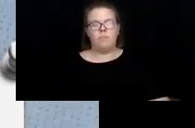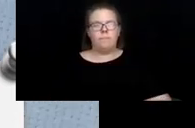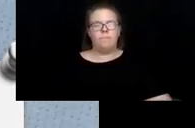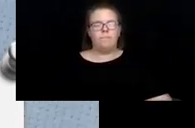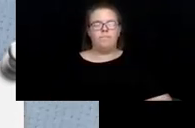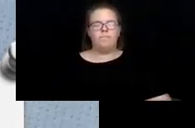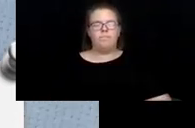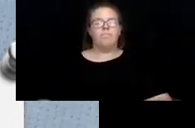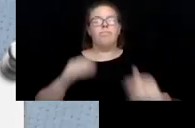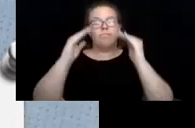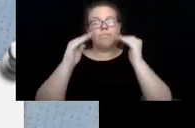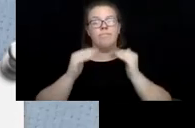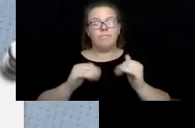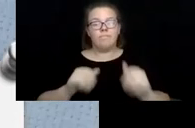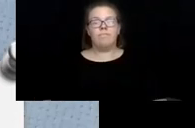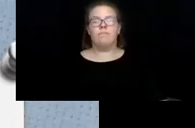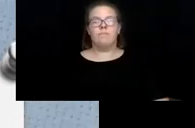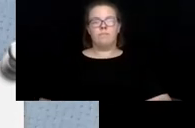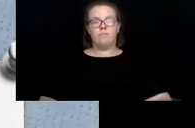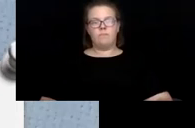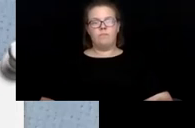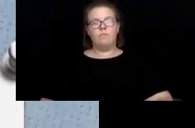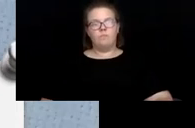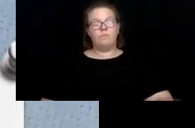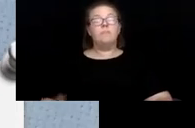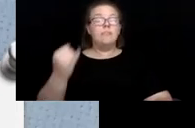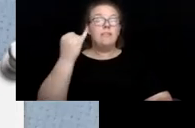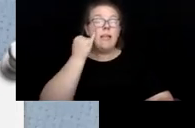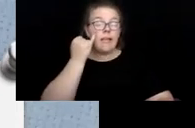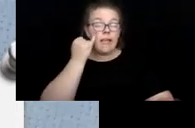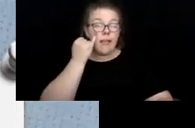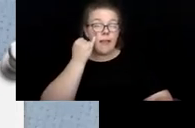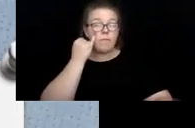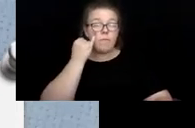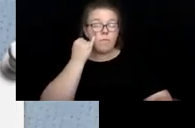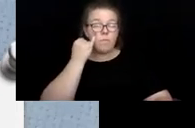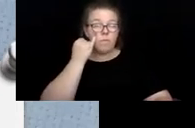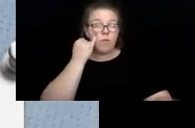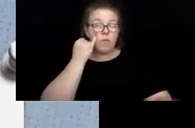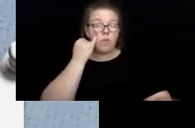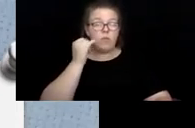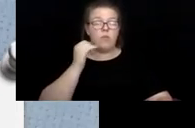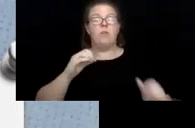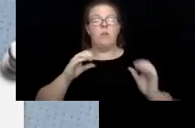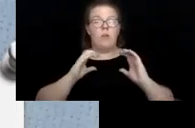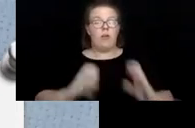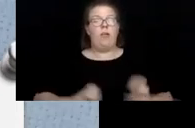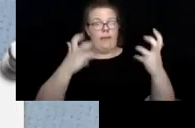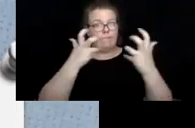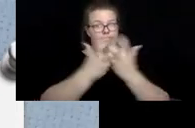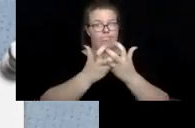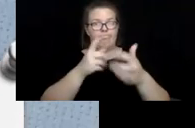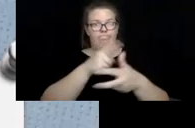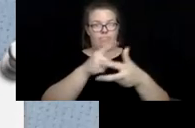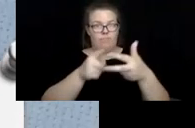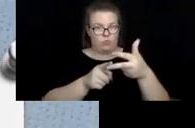Next slide, please. If the client does meet all three